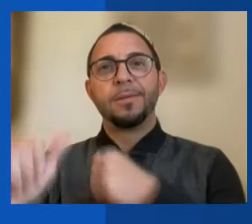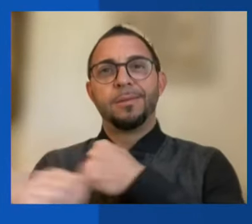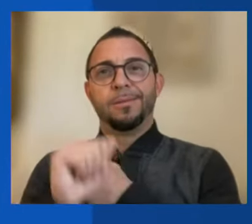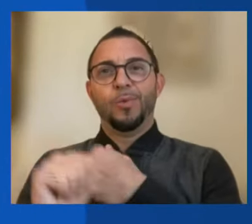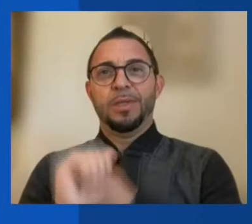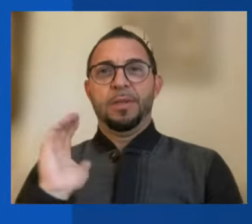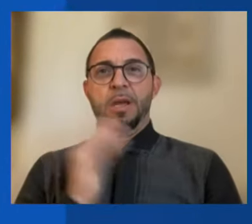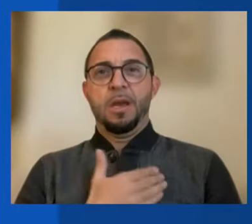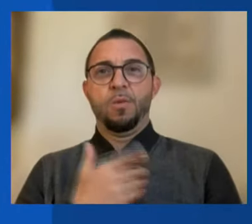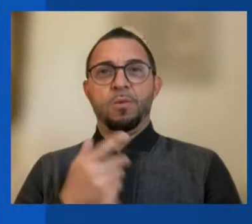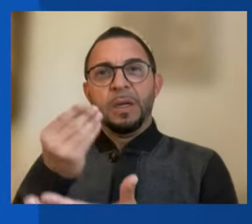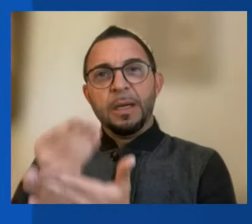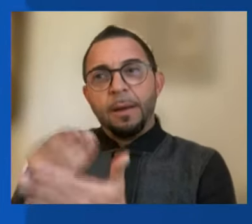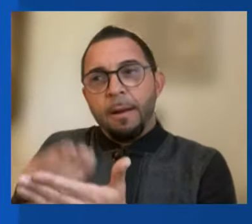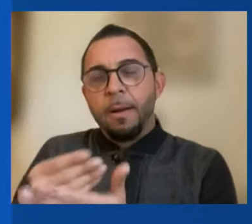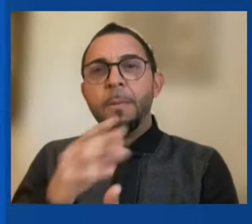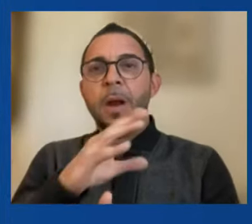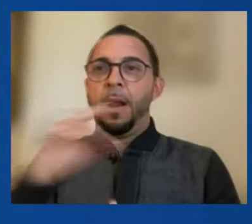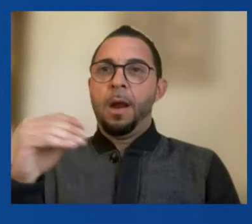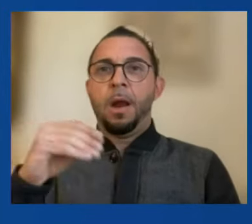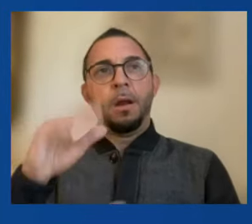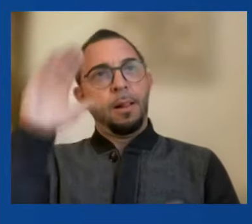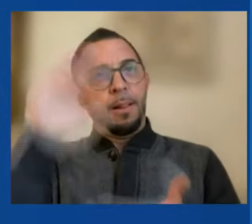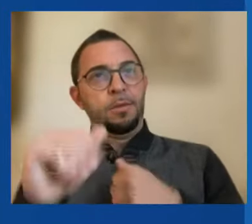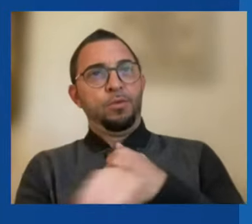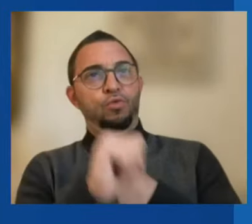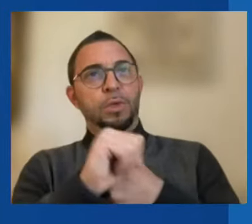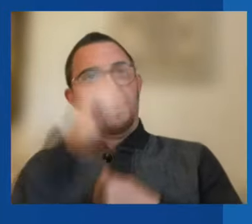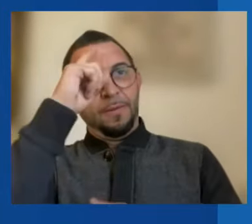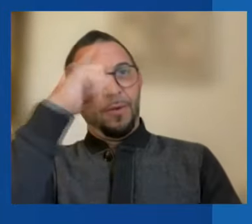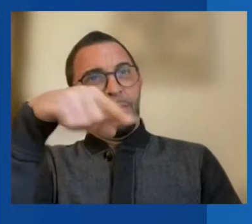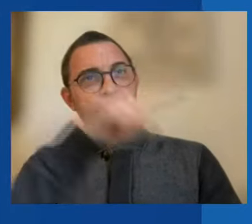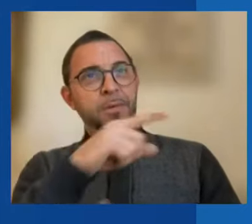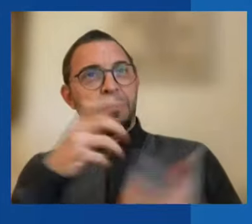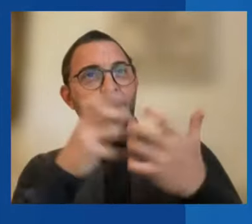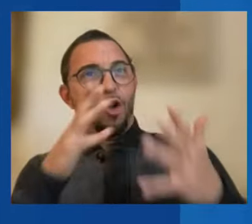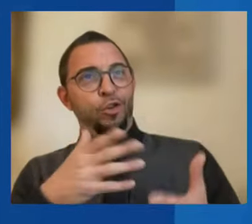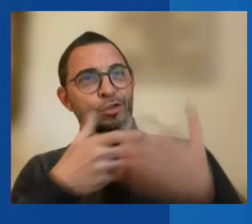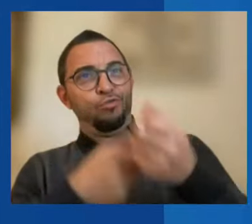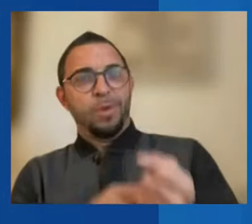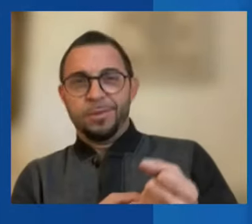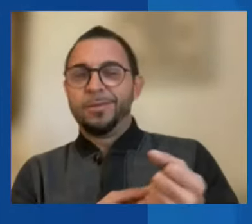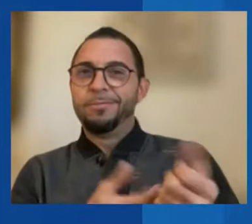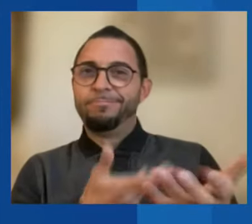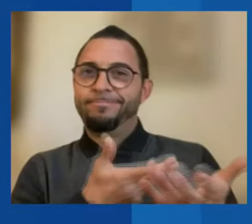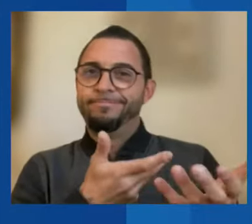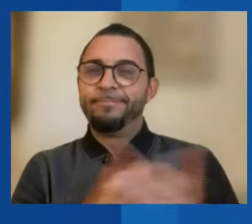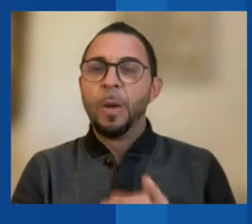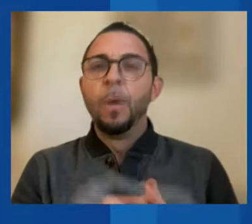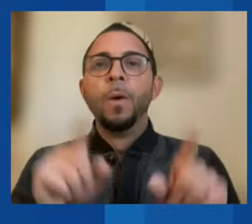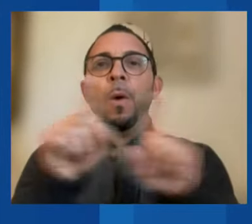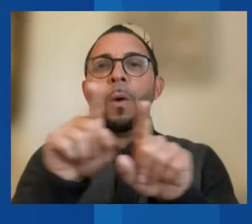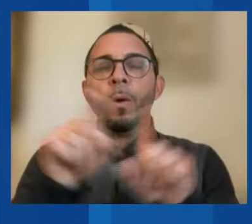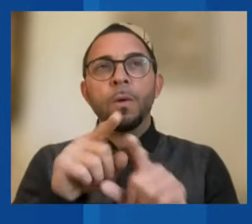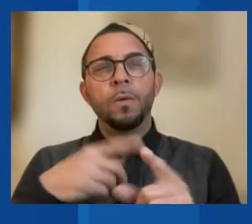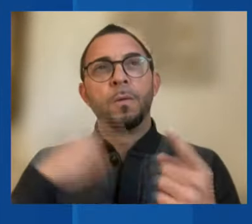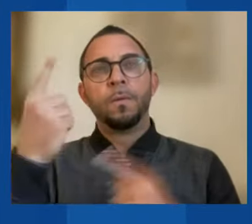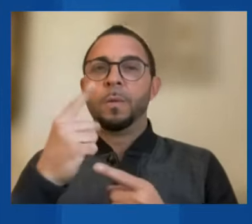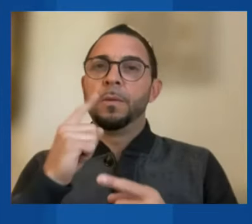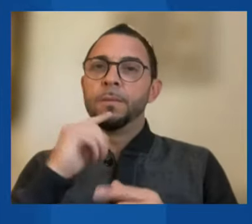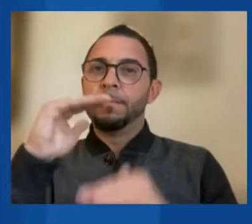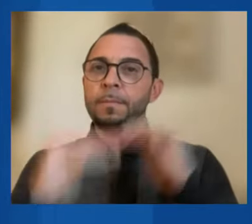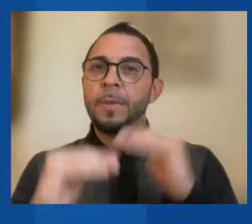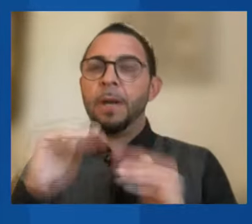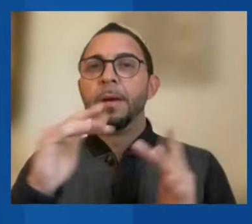as to our trusted trade partners. We should also consider building a network of plurilateral